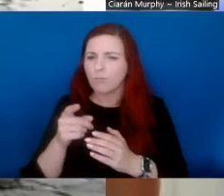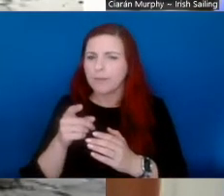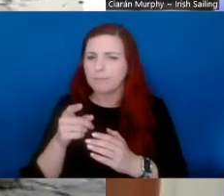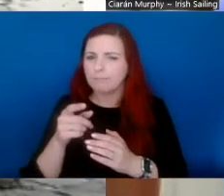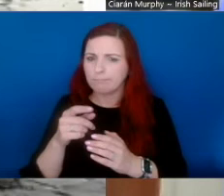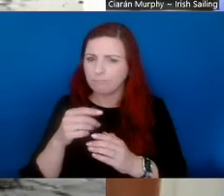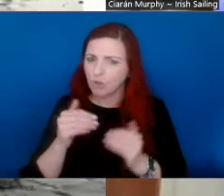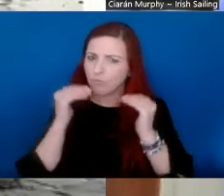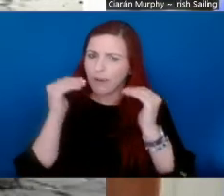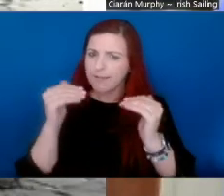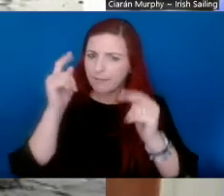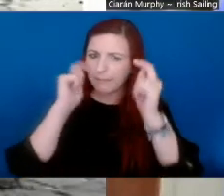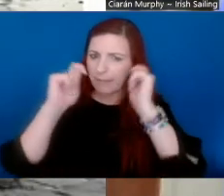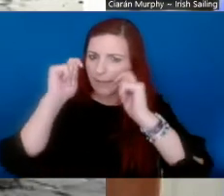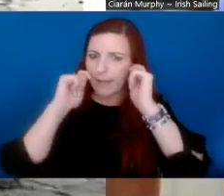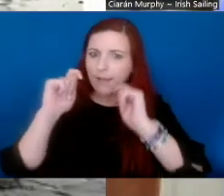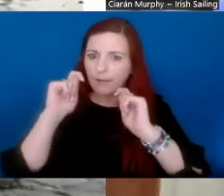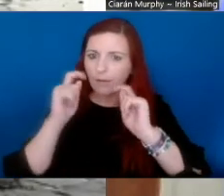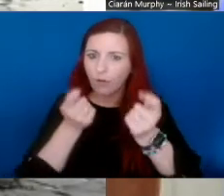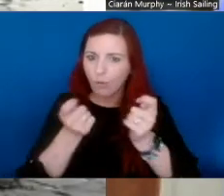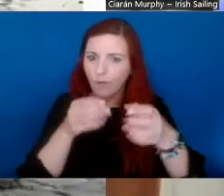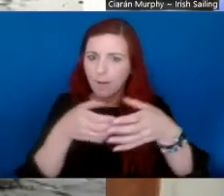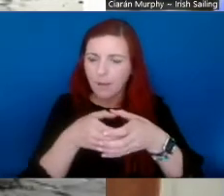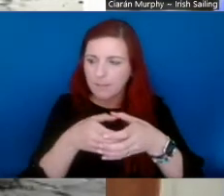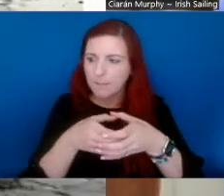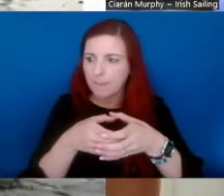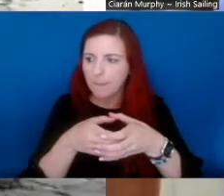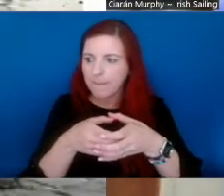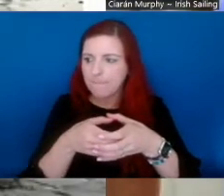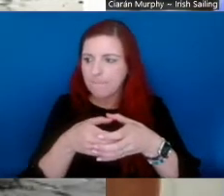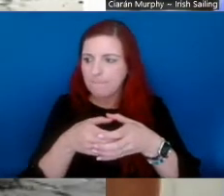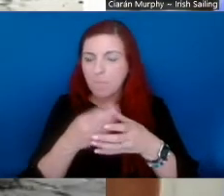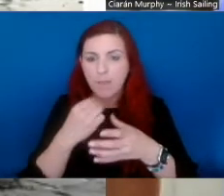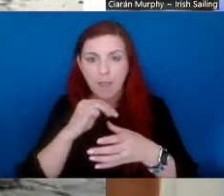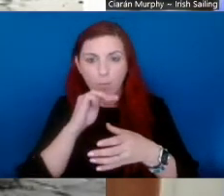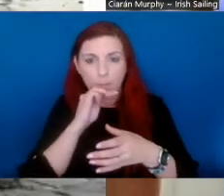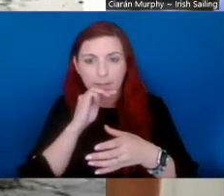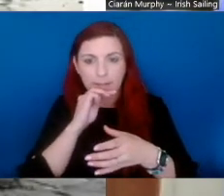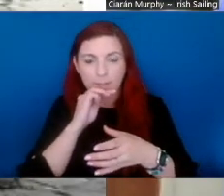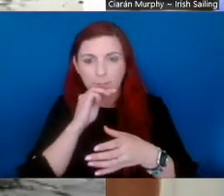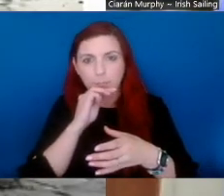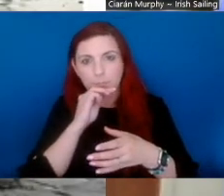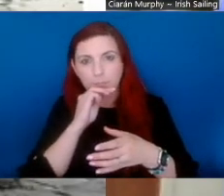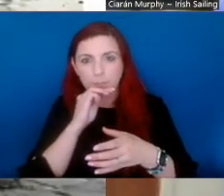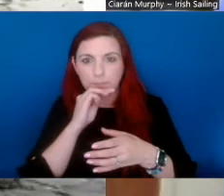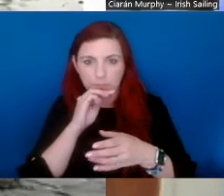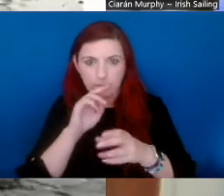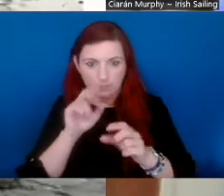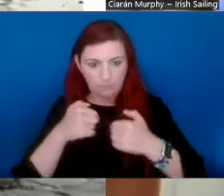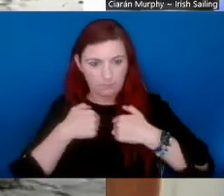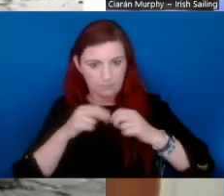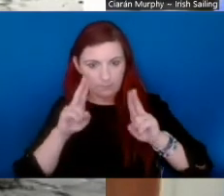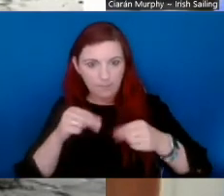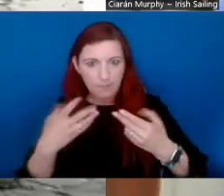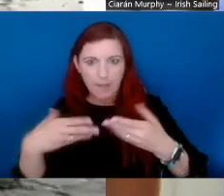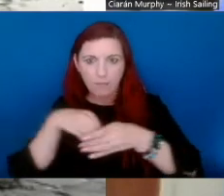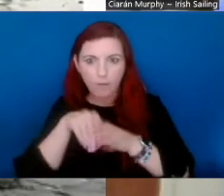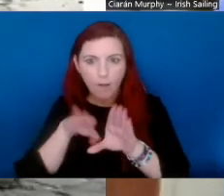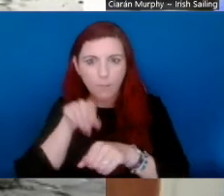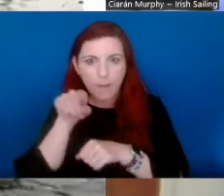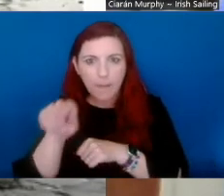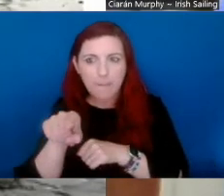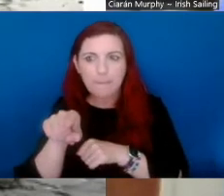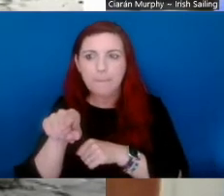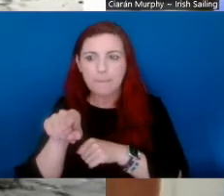forward-thinking, um, governing body, um, that would allow and, um, would allow us to be involved